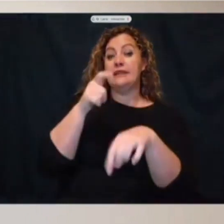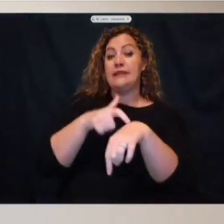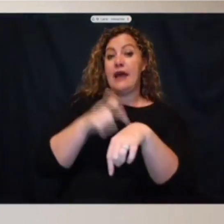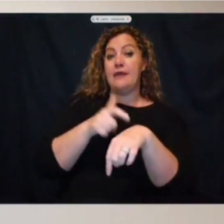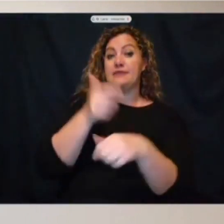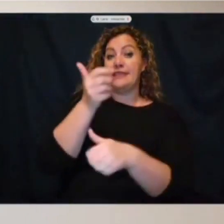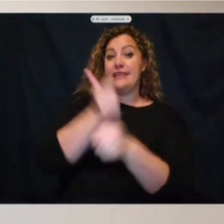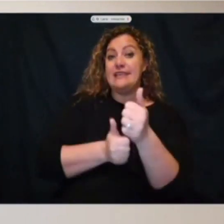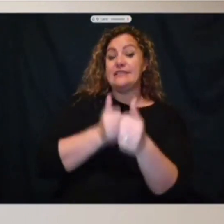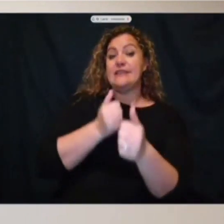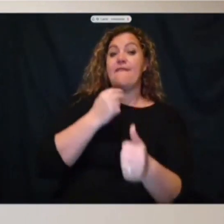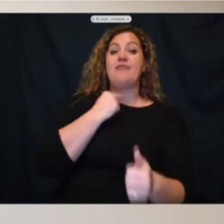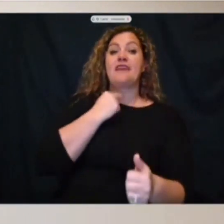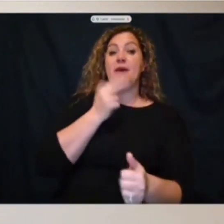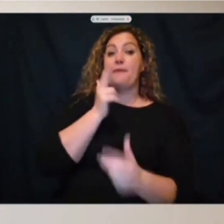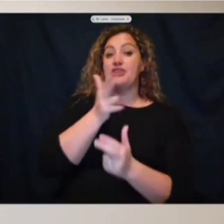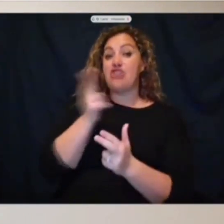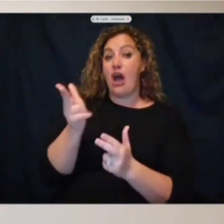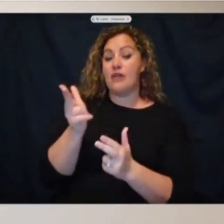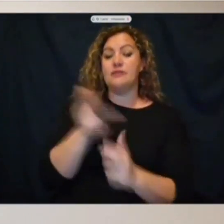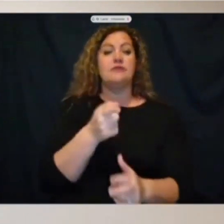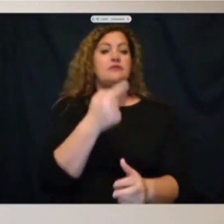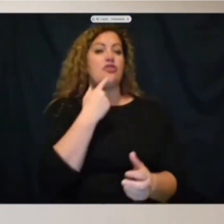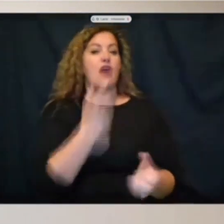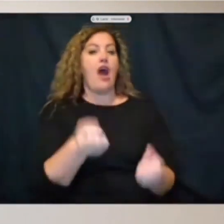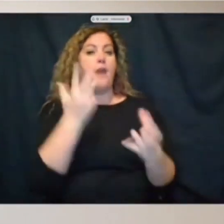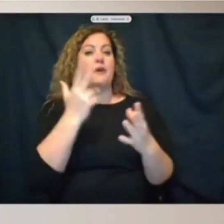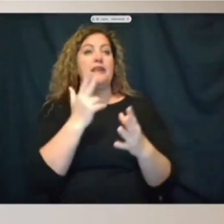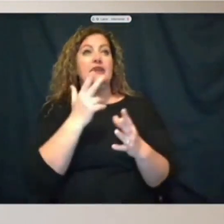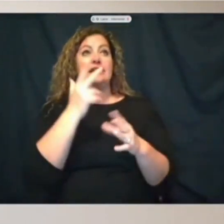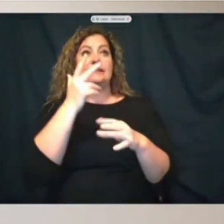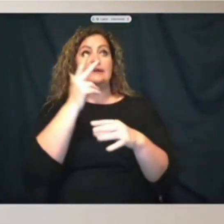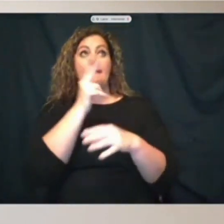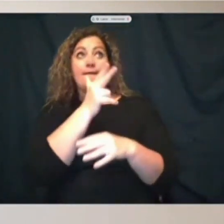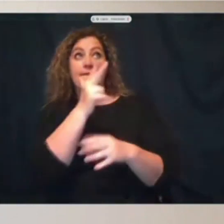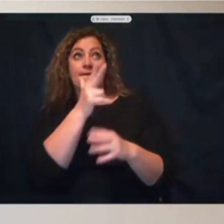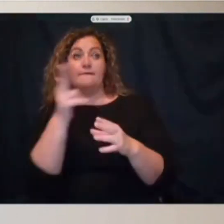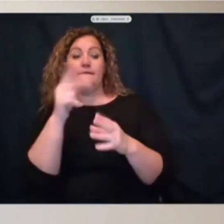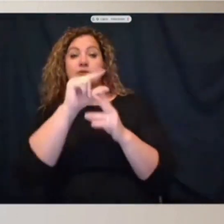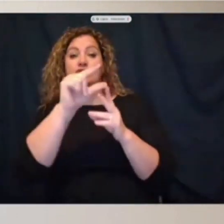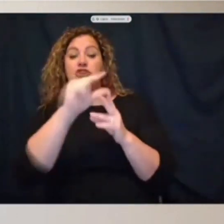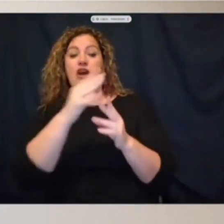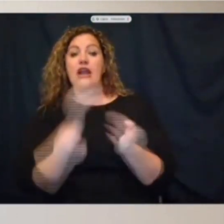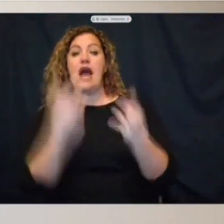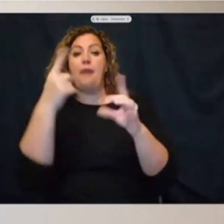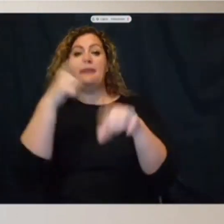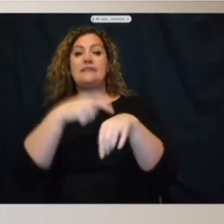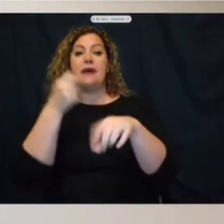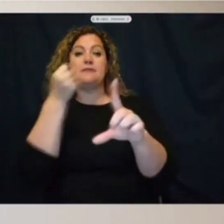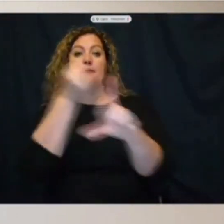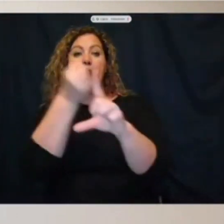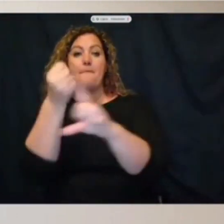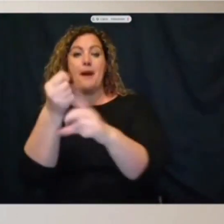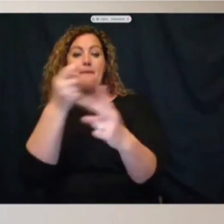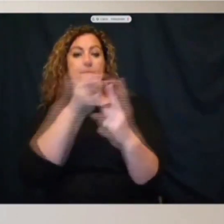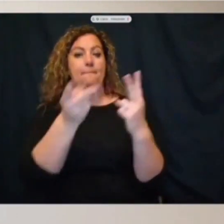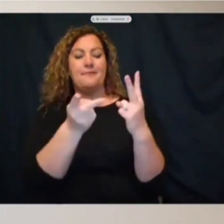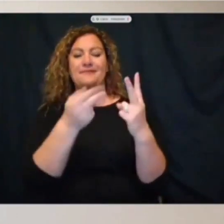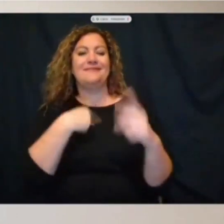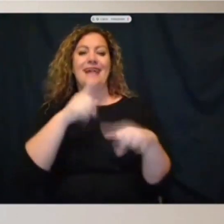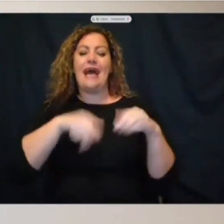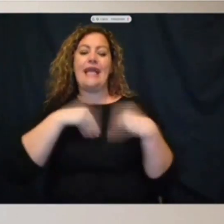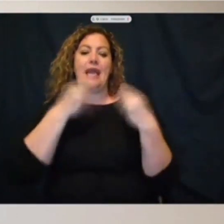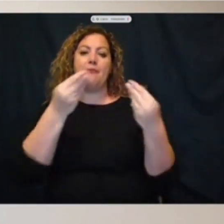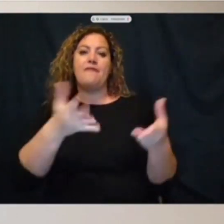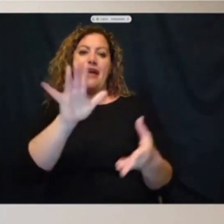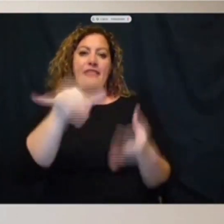So the question is how many rounds were fired and how many times the victims were struck. I'm sorry, I can't provide that information to you. I can't say that quite a